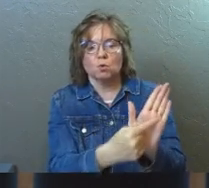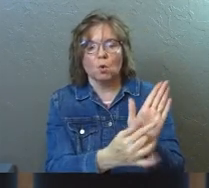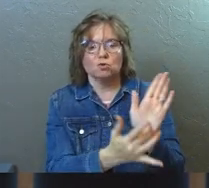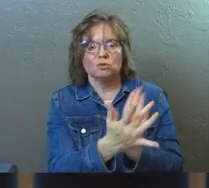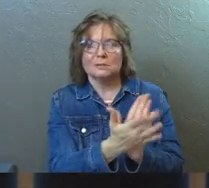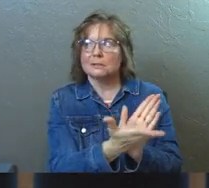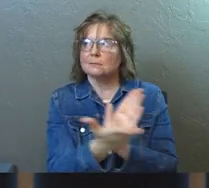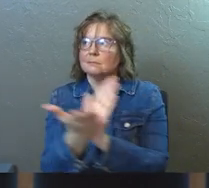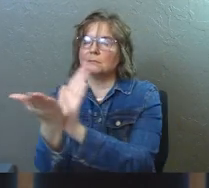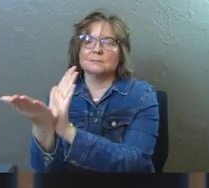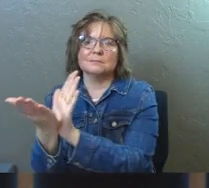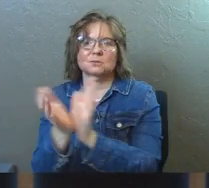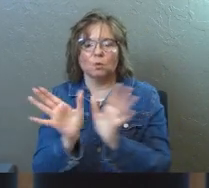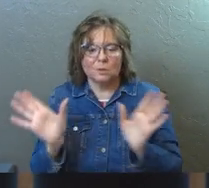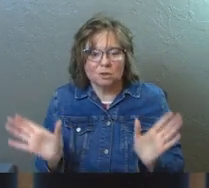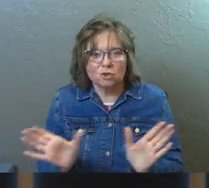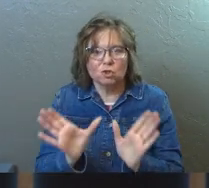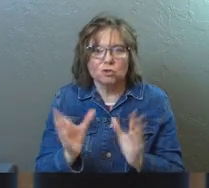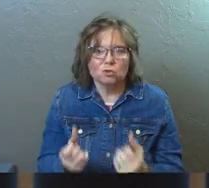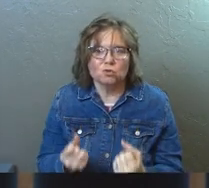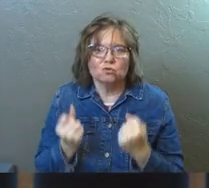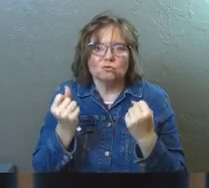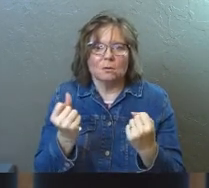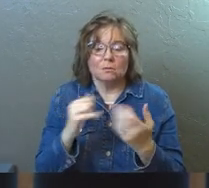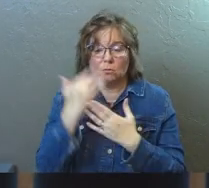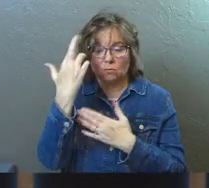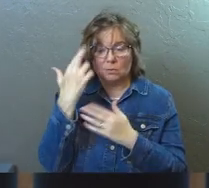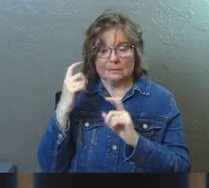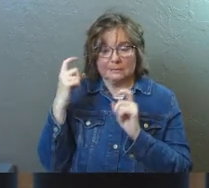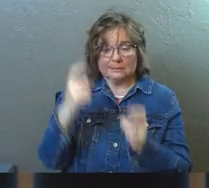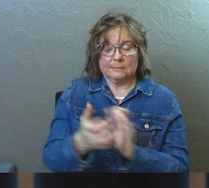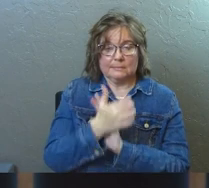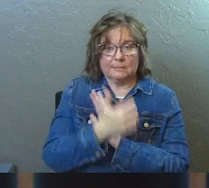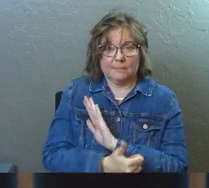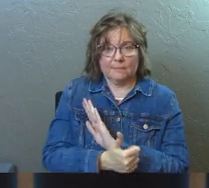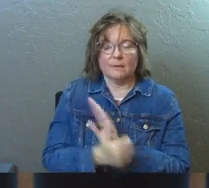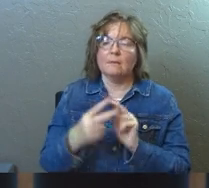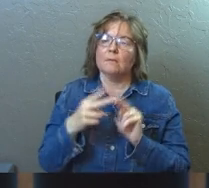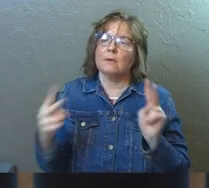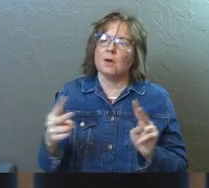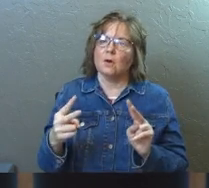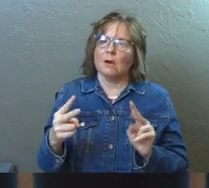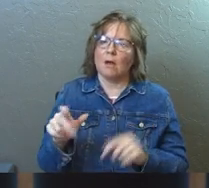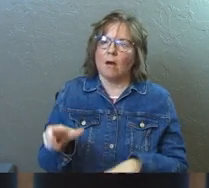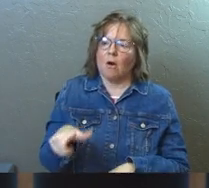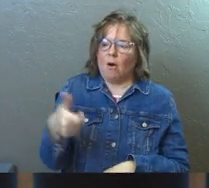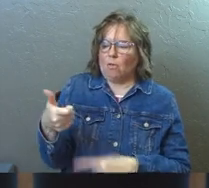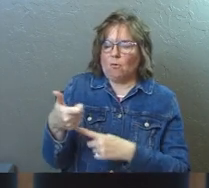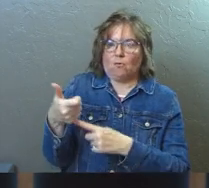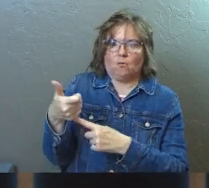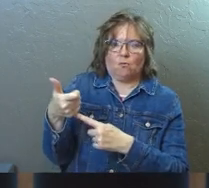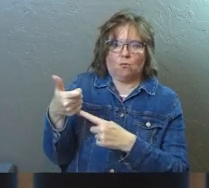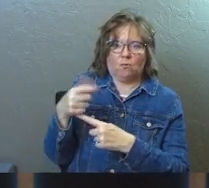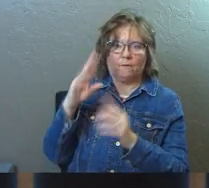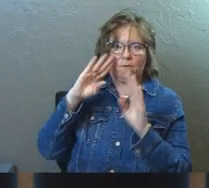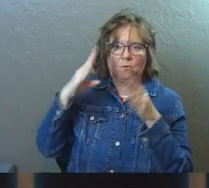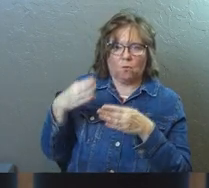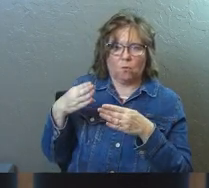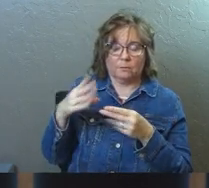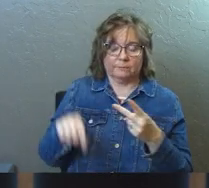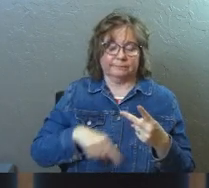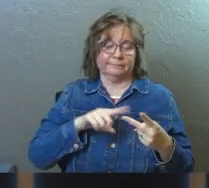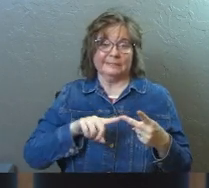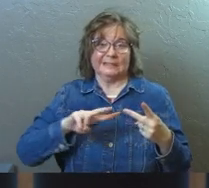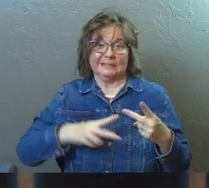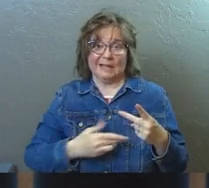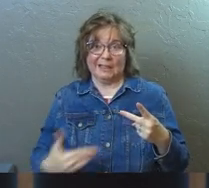so we can encourage, so we can strengthen. Those are the reasons that God gives gifts to us. It's very other, okay? The second thing it